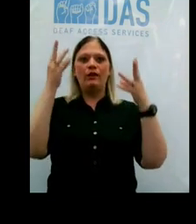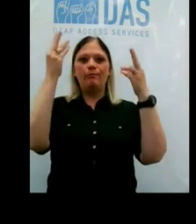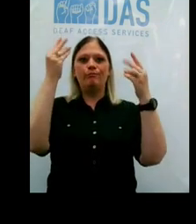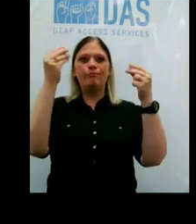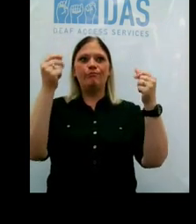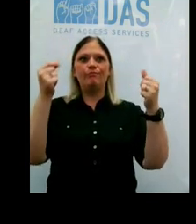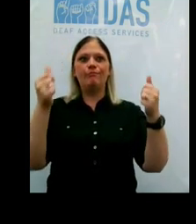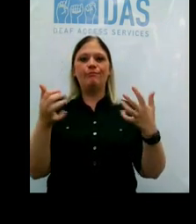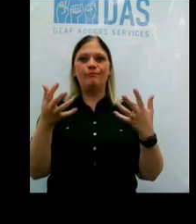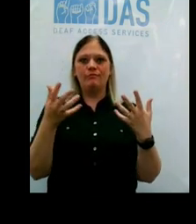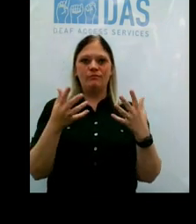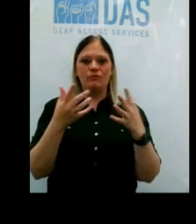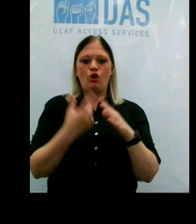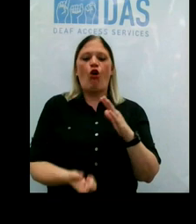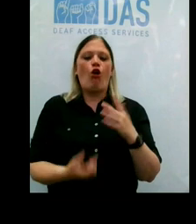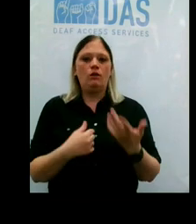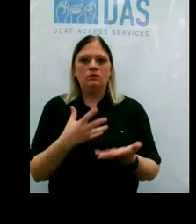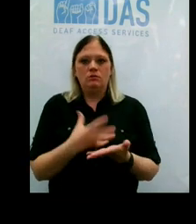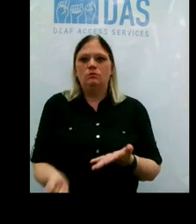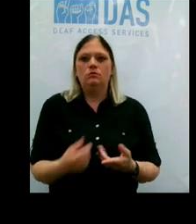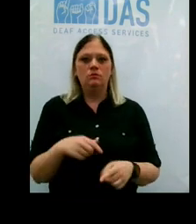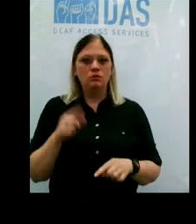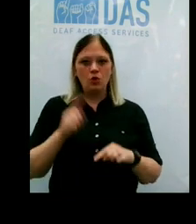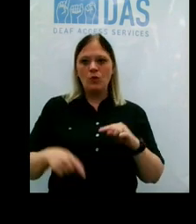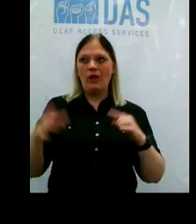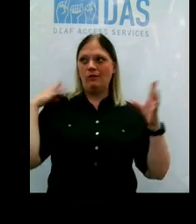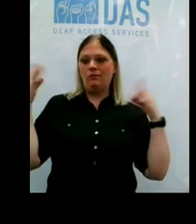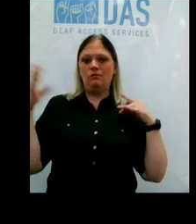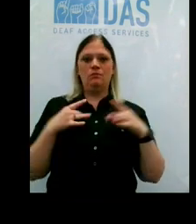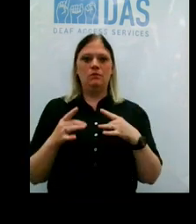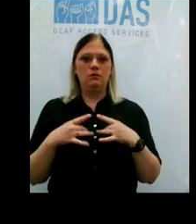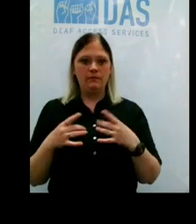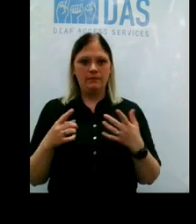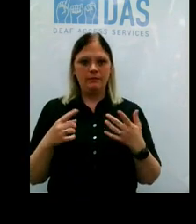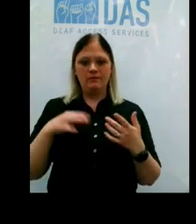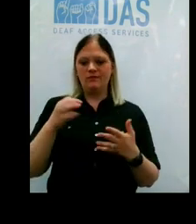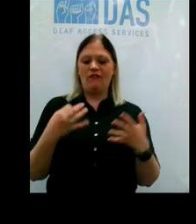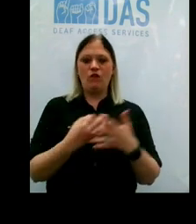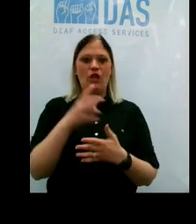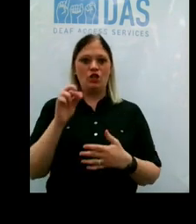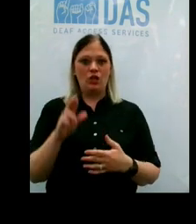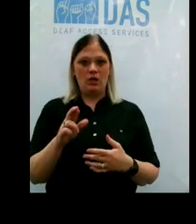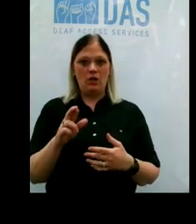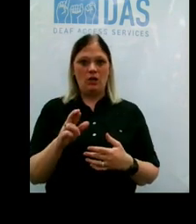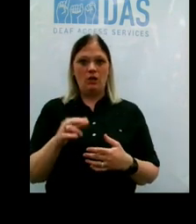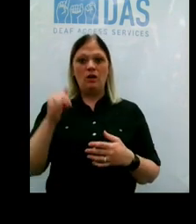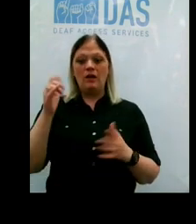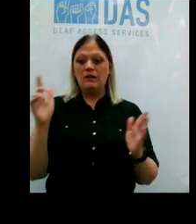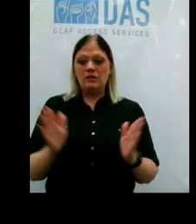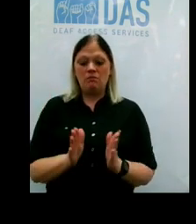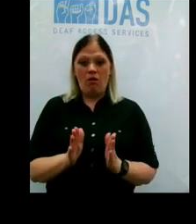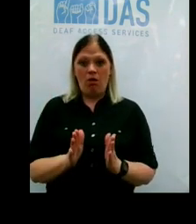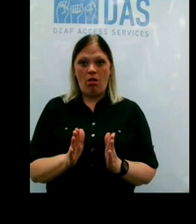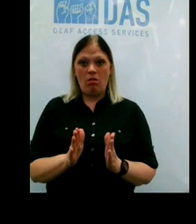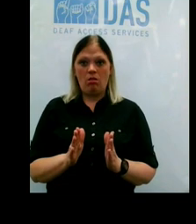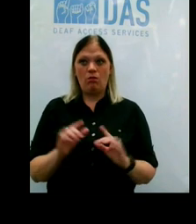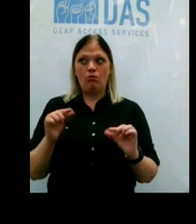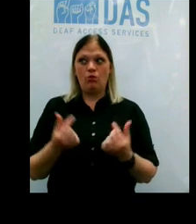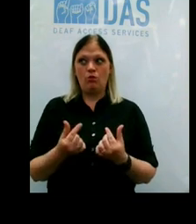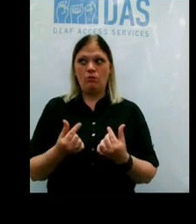in your home. Whatever, you want to keep the group small, so if somebody's in the group, is infected, you won't have this huge outbreak.